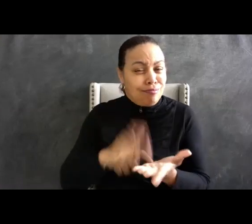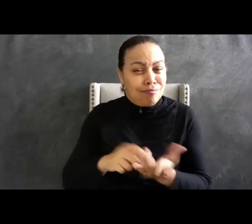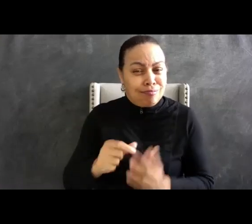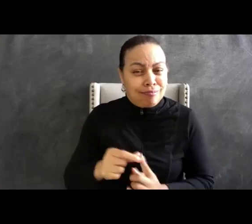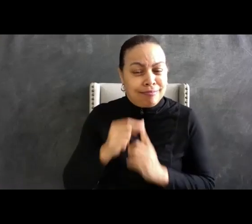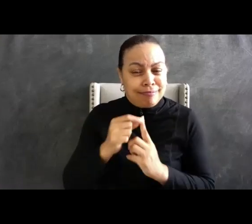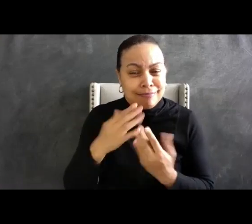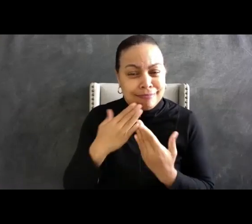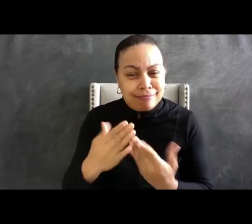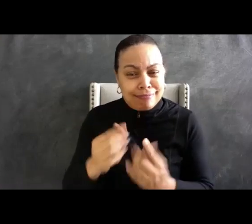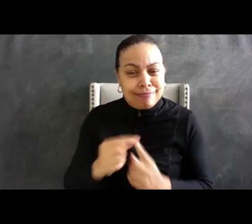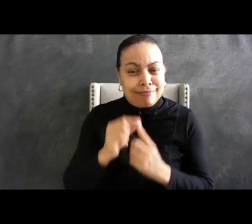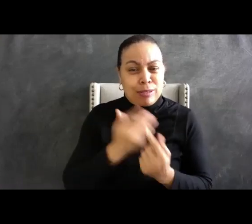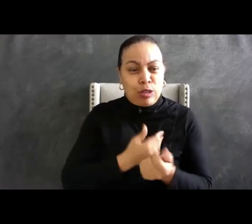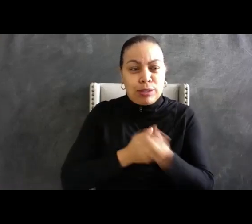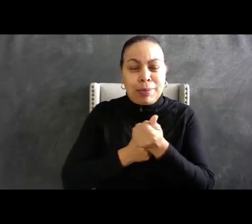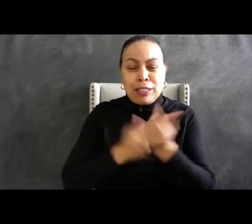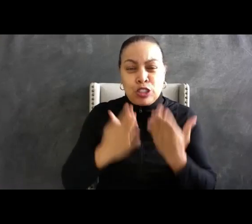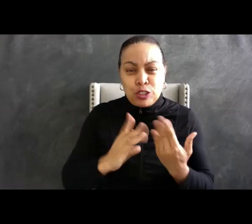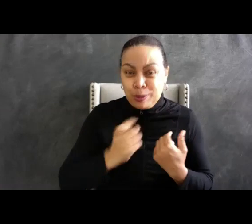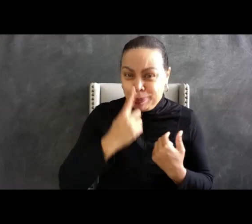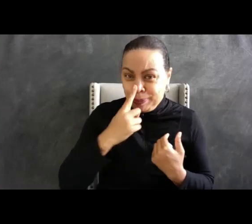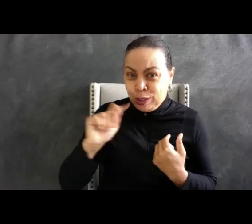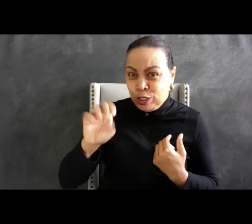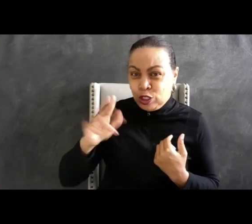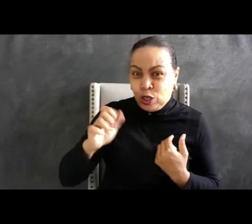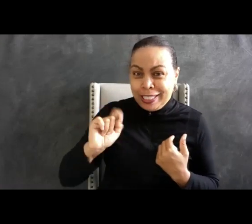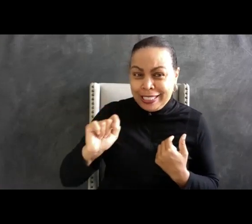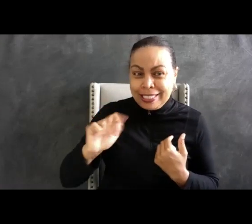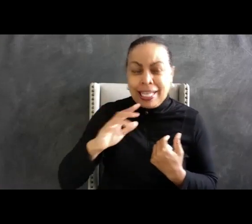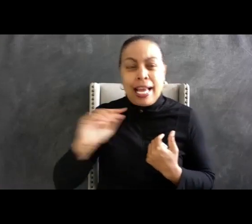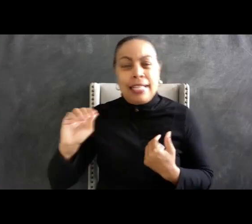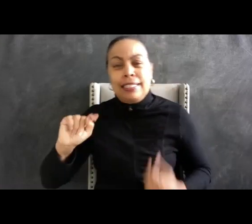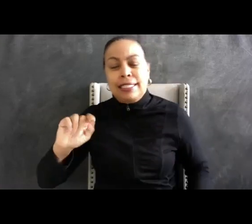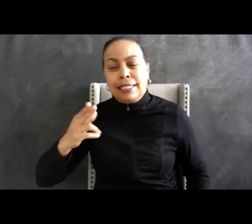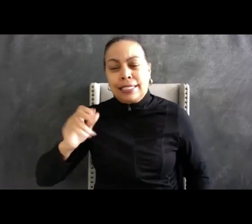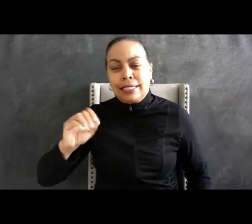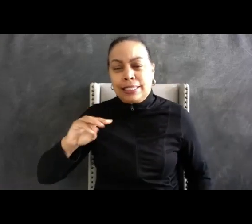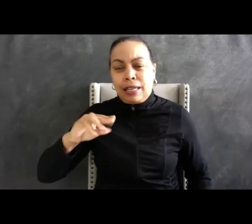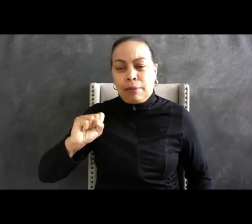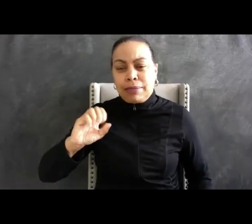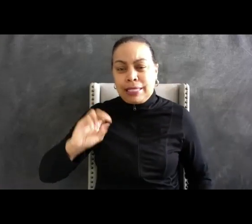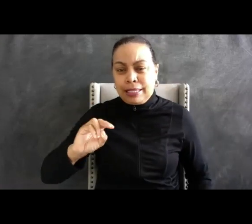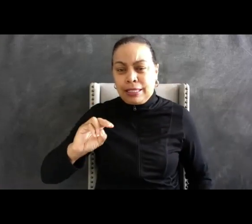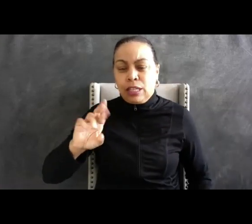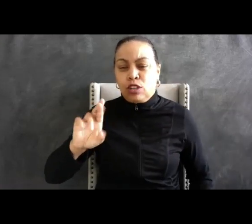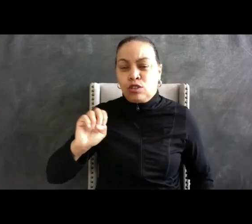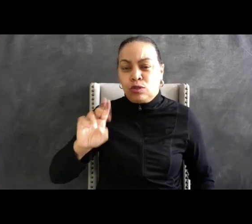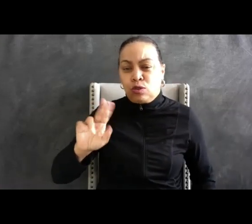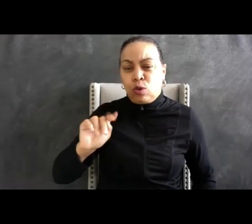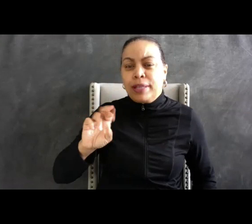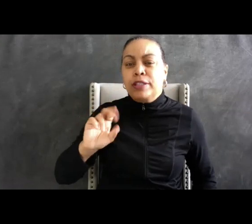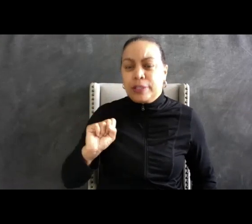and thanks to today's sponsors, Target and Thomson Reuters, two companies whose core values clearly